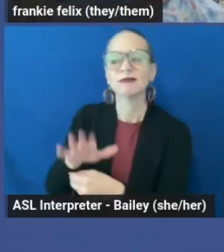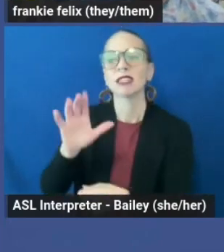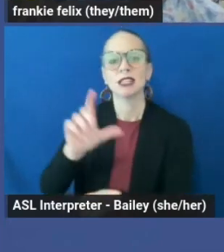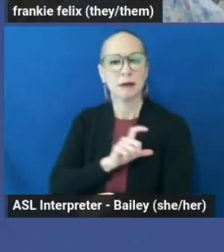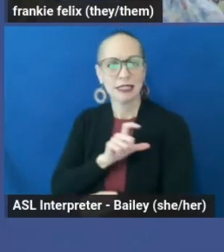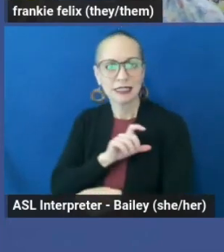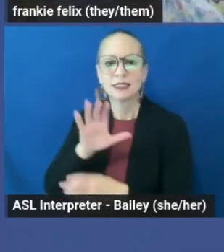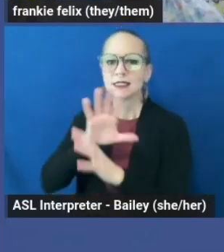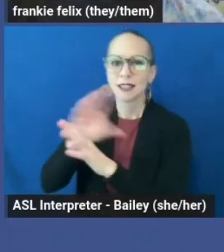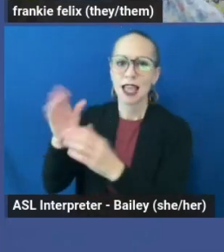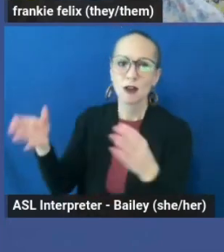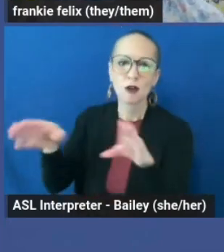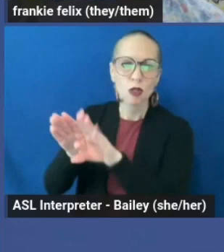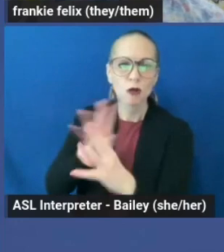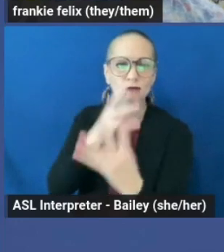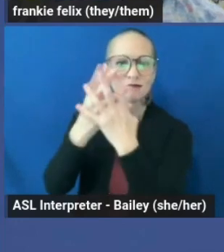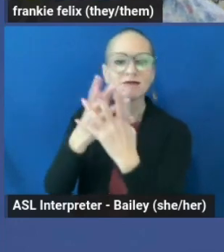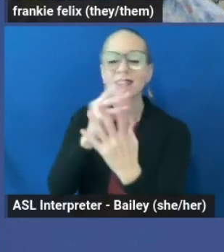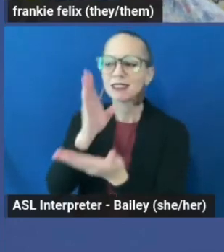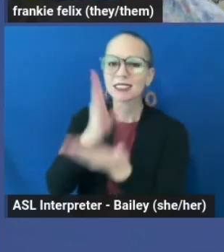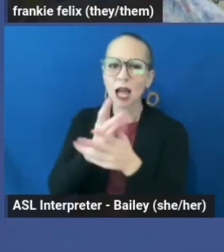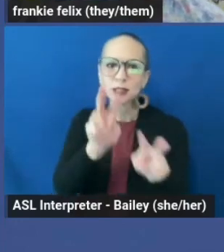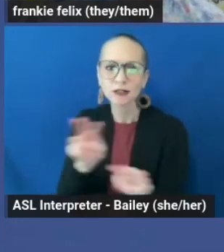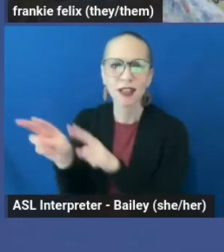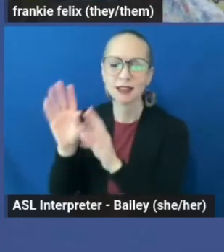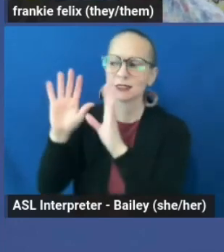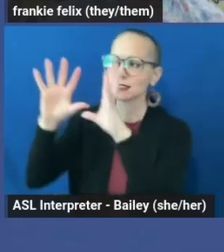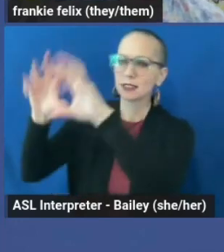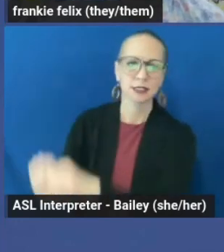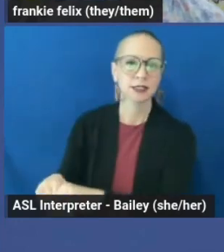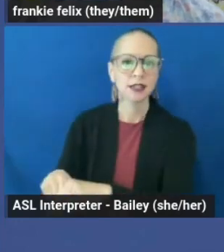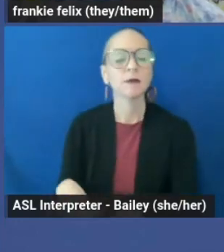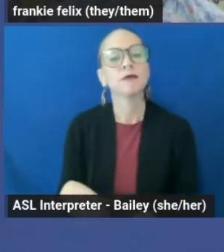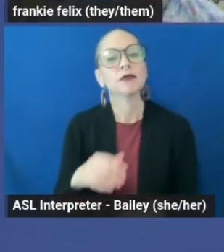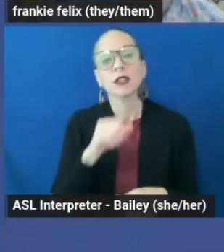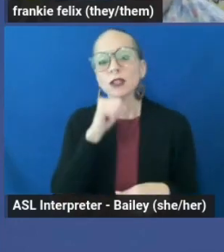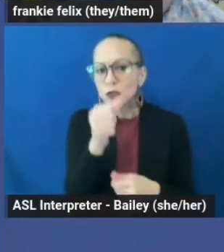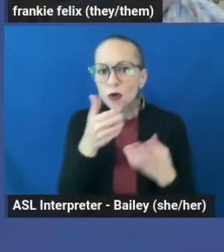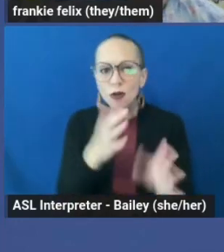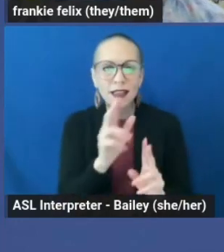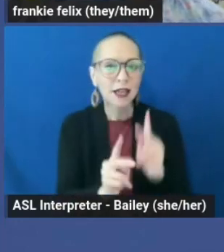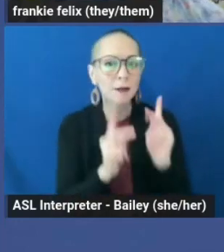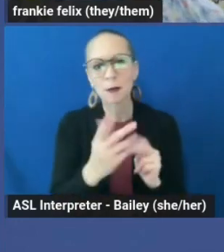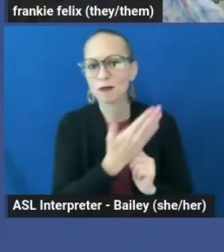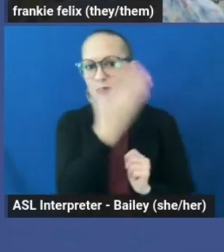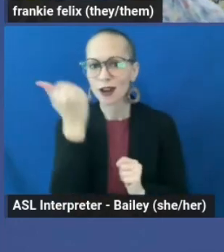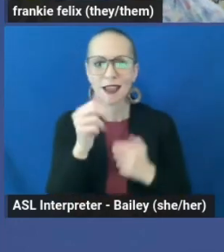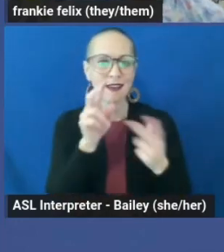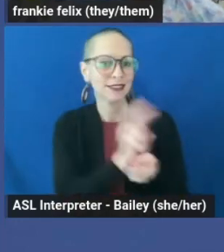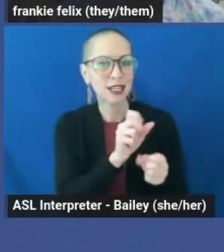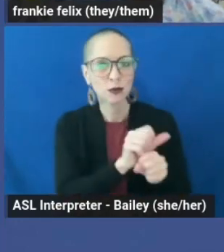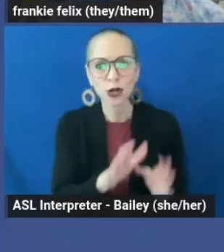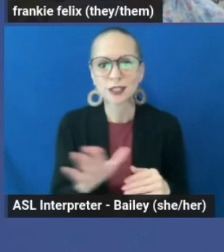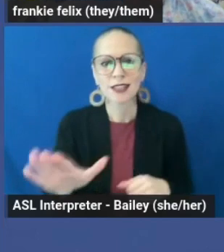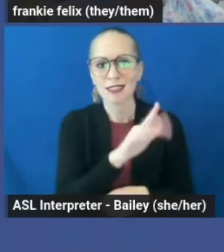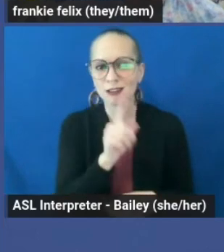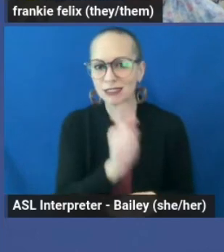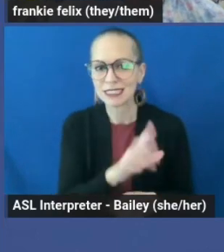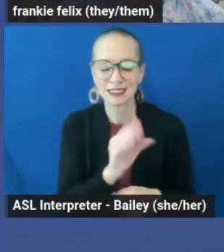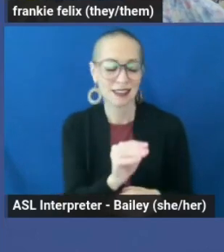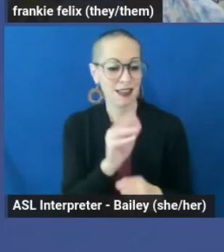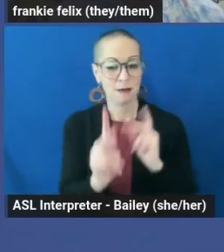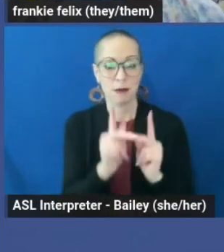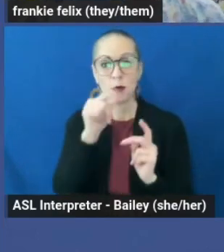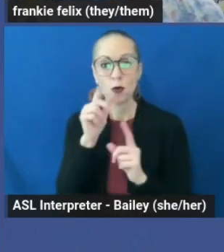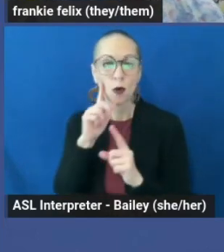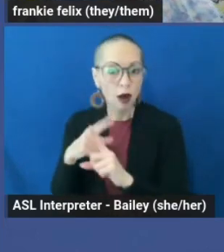prisons, and end surveillance. Never let your abolitionist peers forget sex workers' needs and always center the people most targeted by